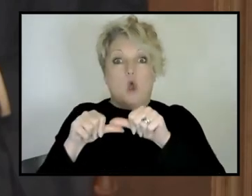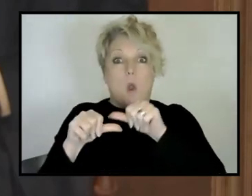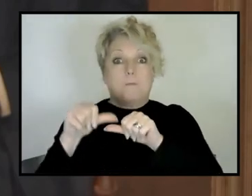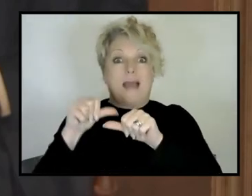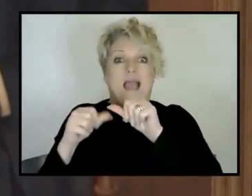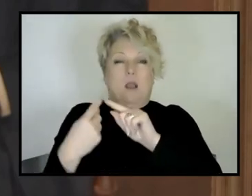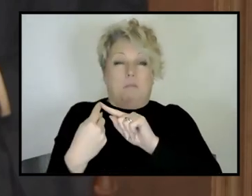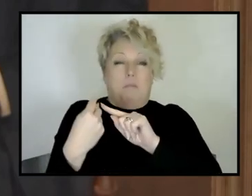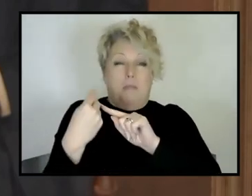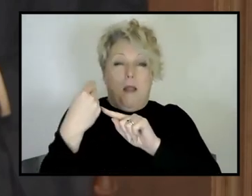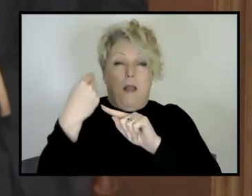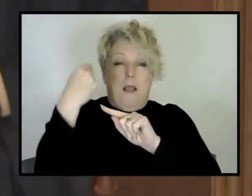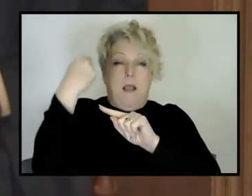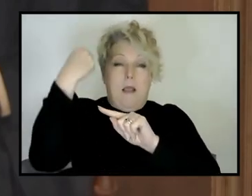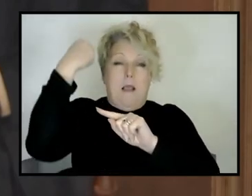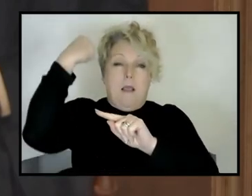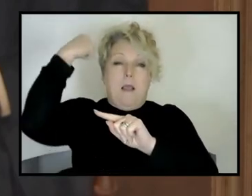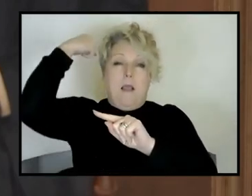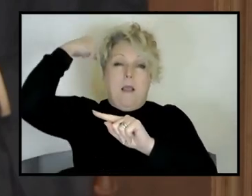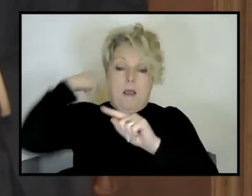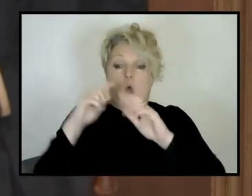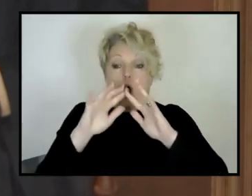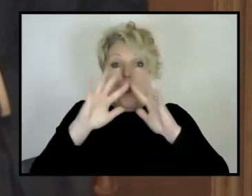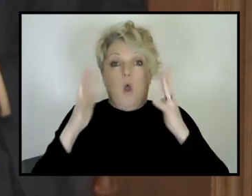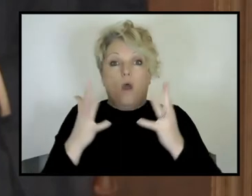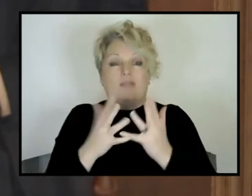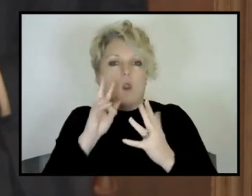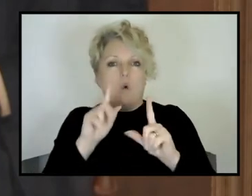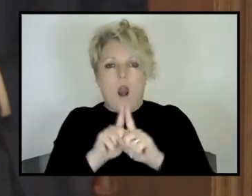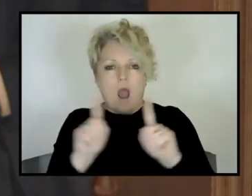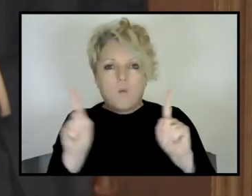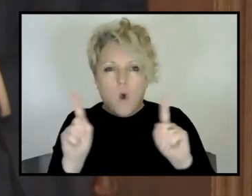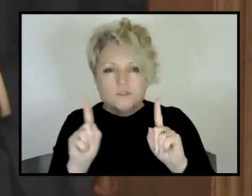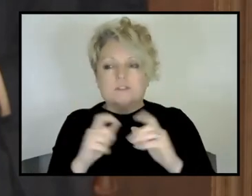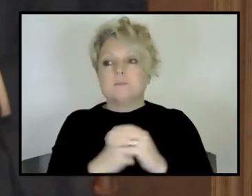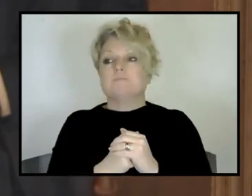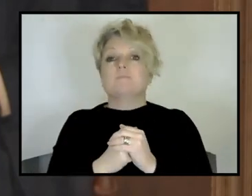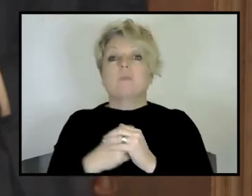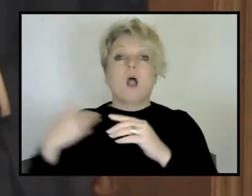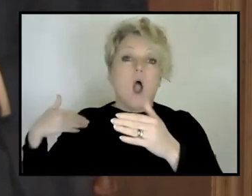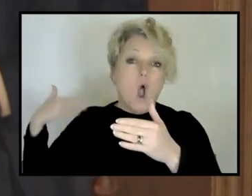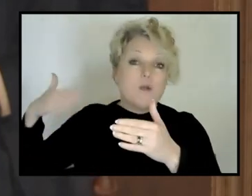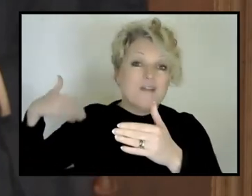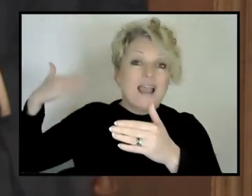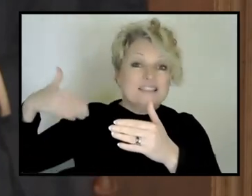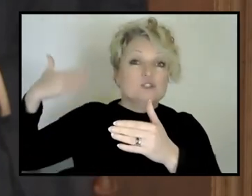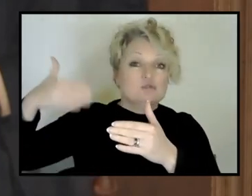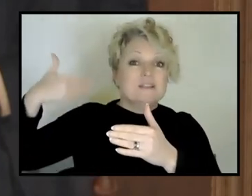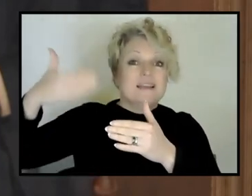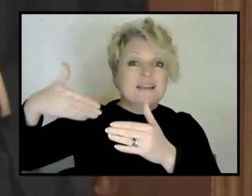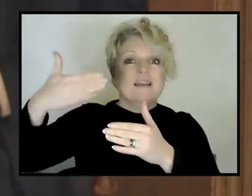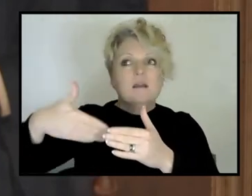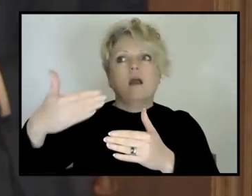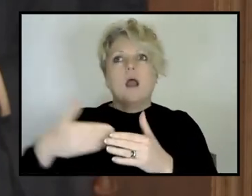and that's kind of important because through earth history, there's been spikes in, in its evolution where